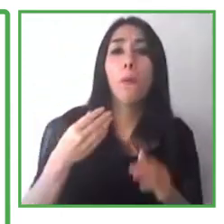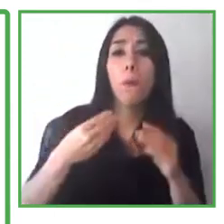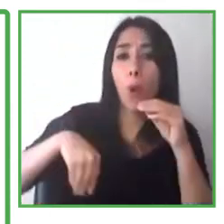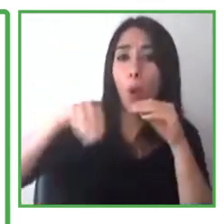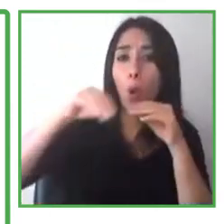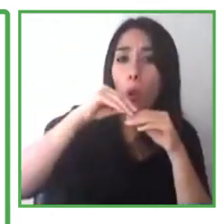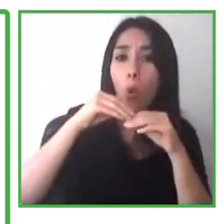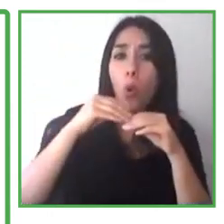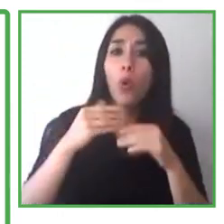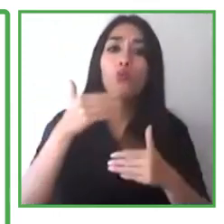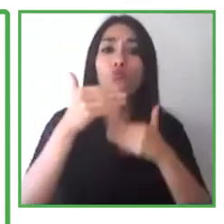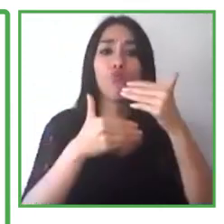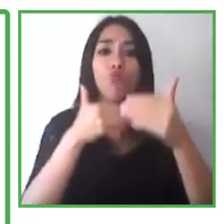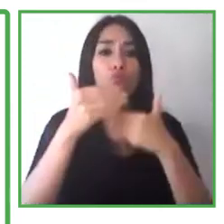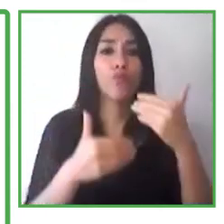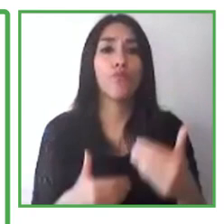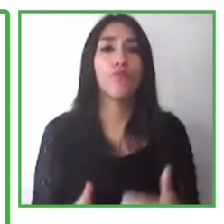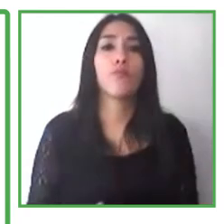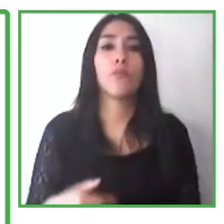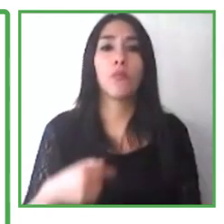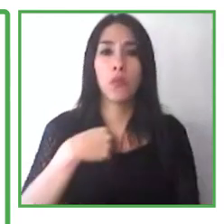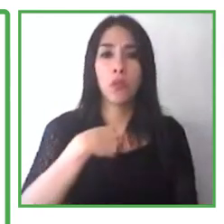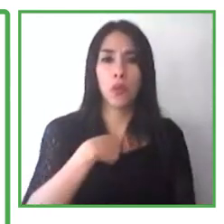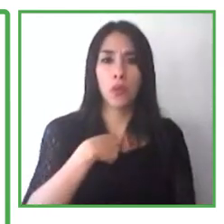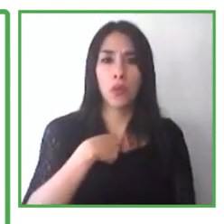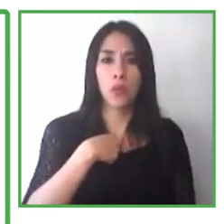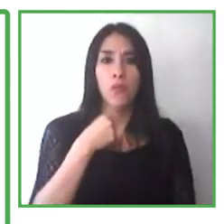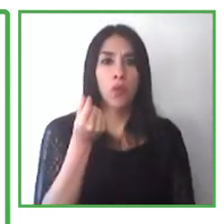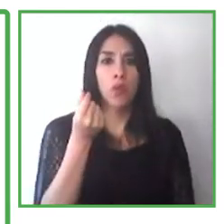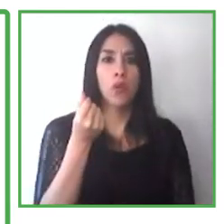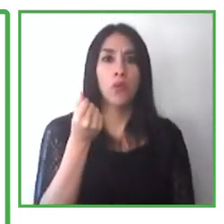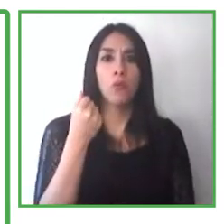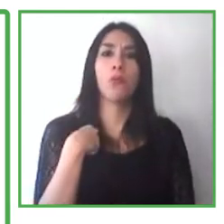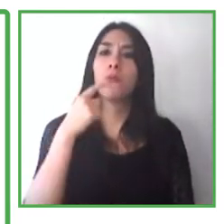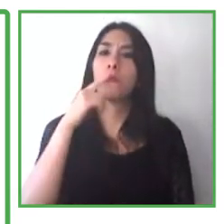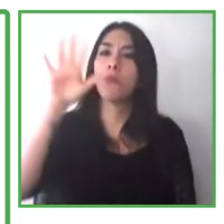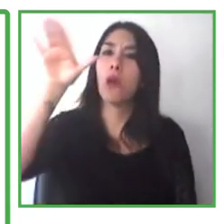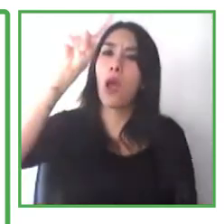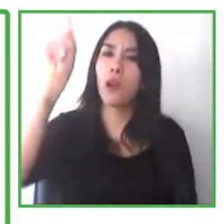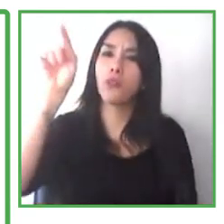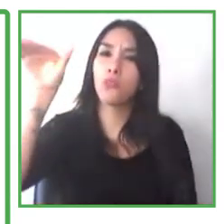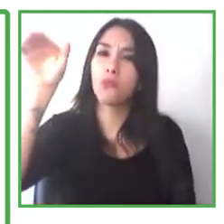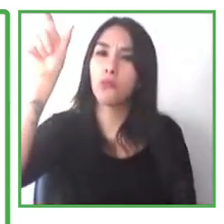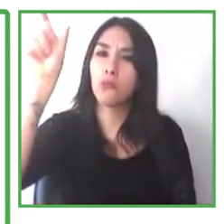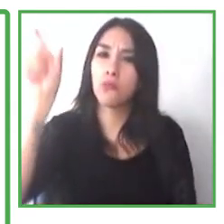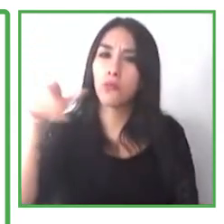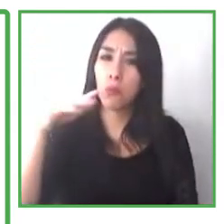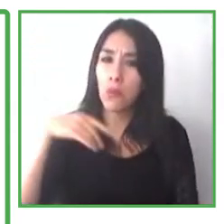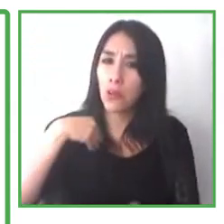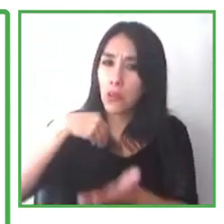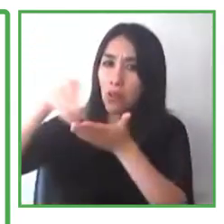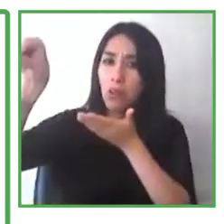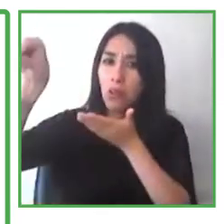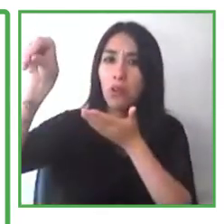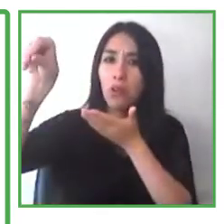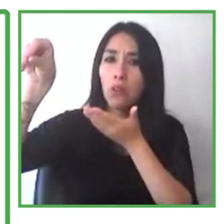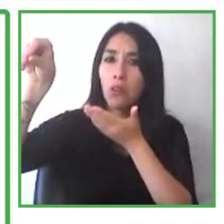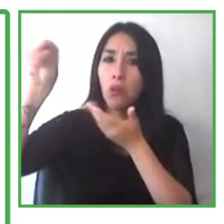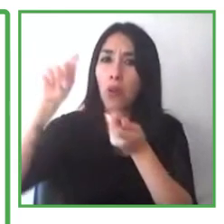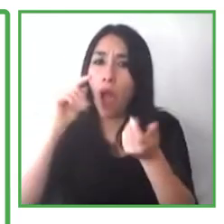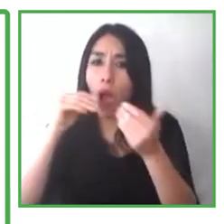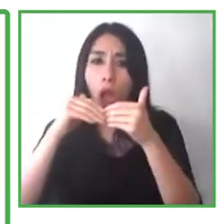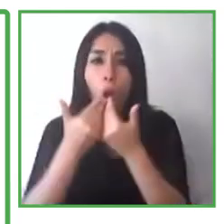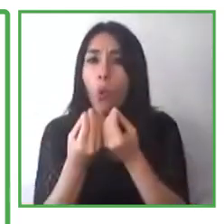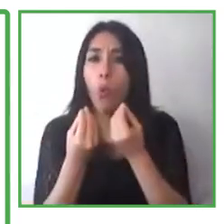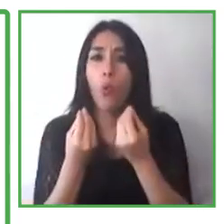employee to have to pay for the accommodation or adjustment that will be provided to the employee, all the charge,